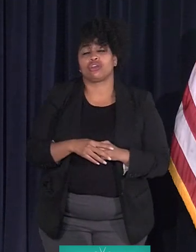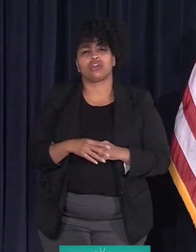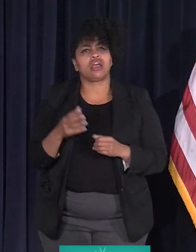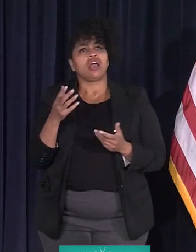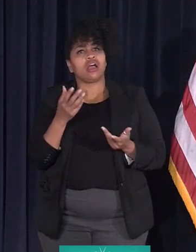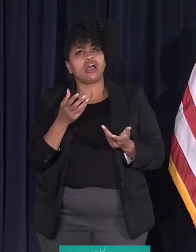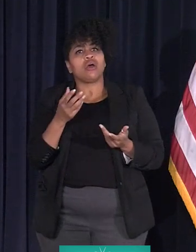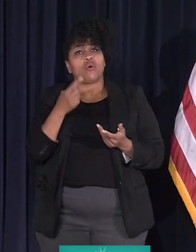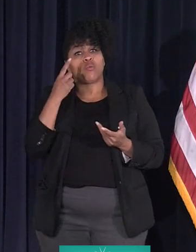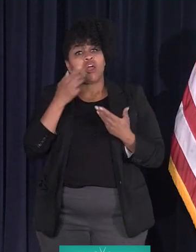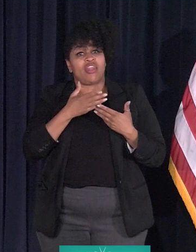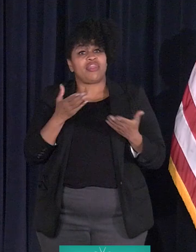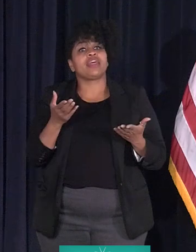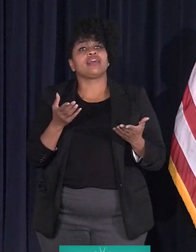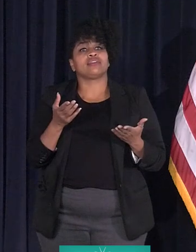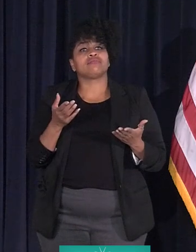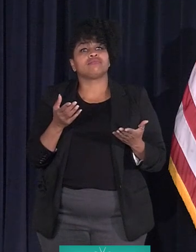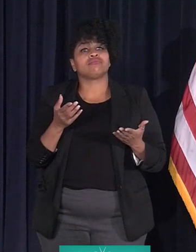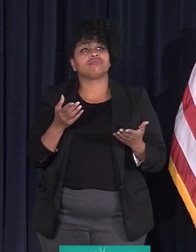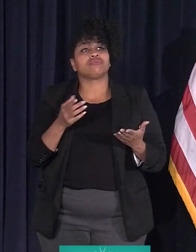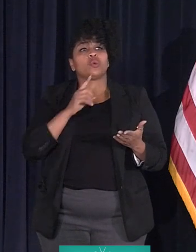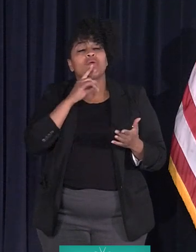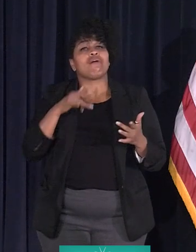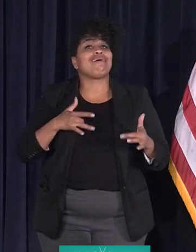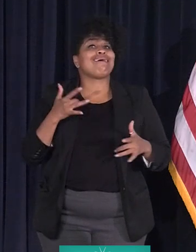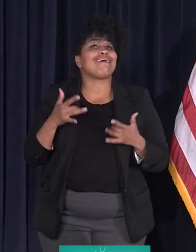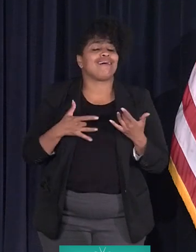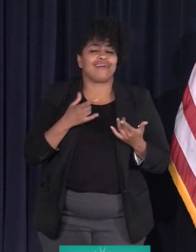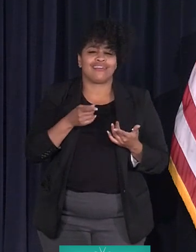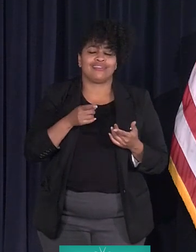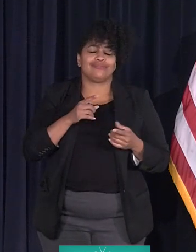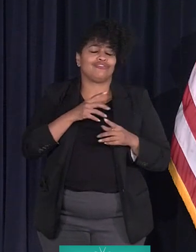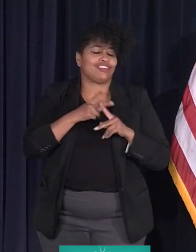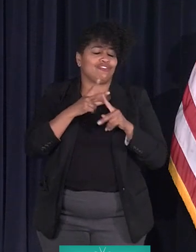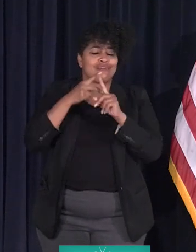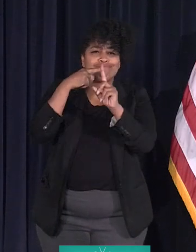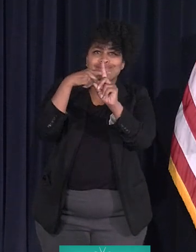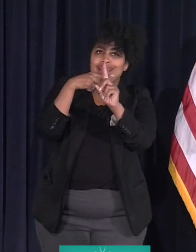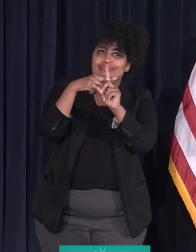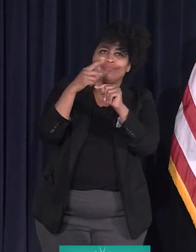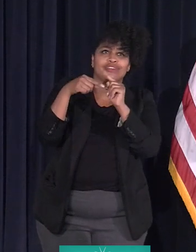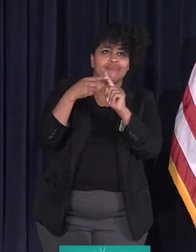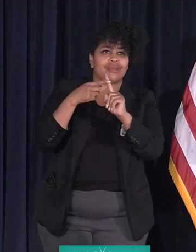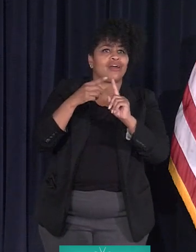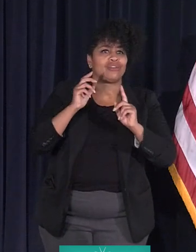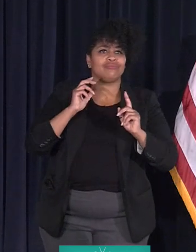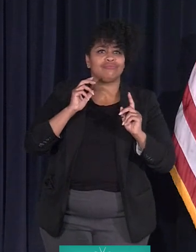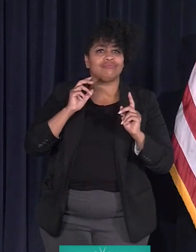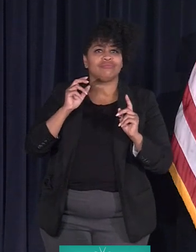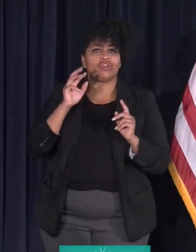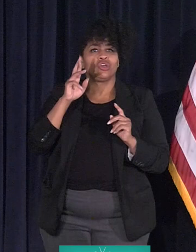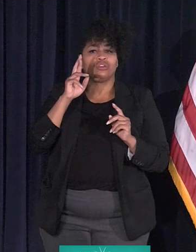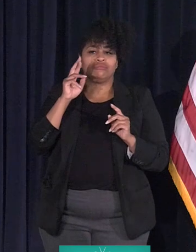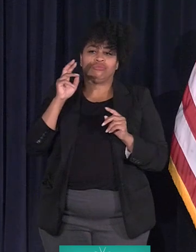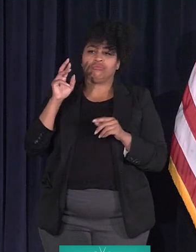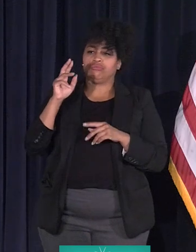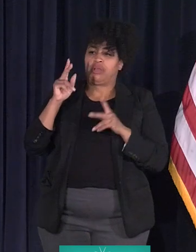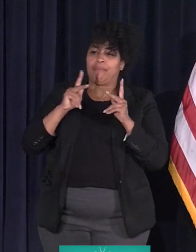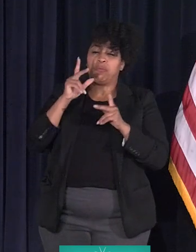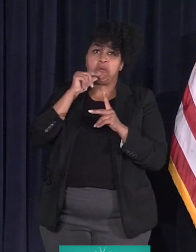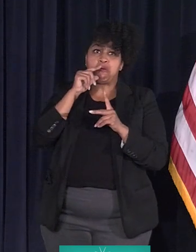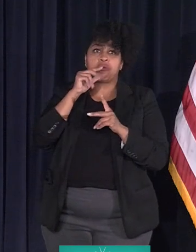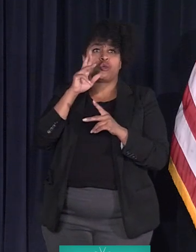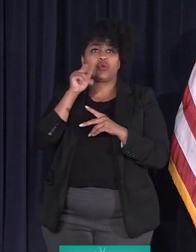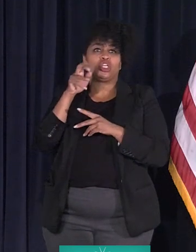And one of the things that is really exciting about this is they've been very positive about returning citizens, being very welcome to